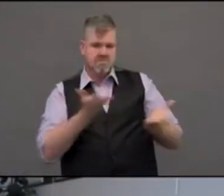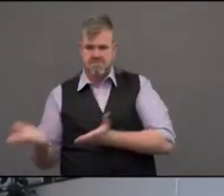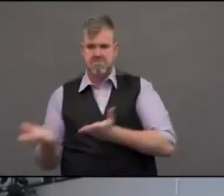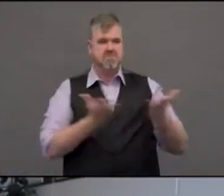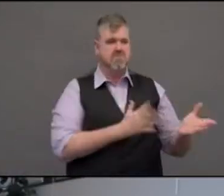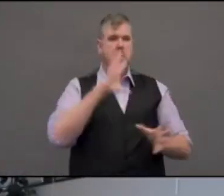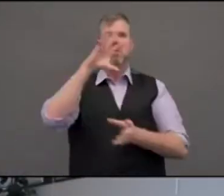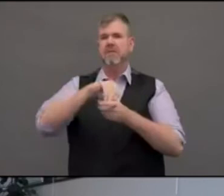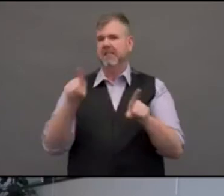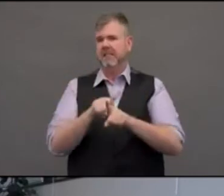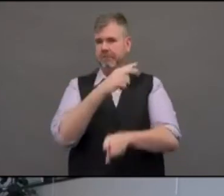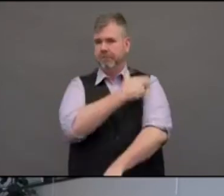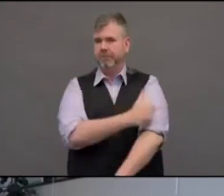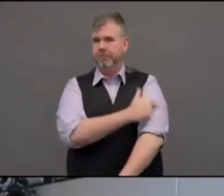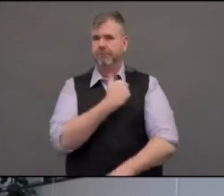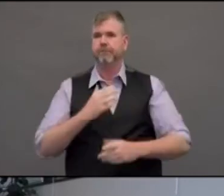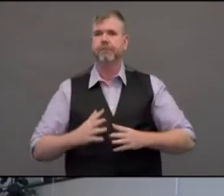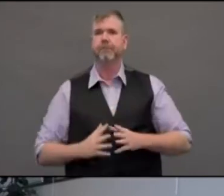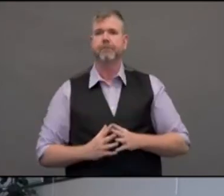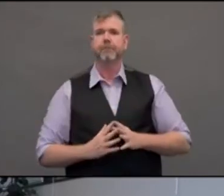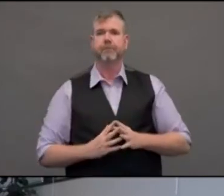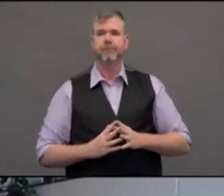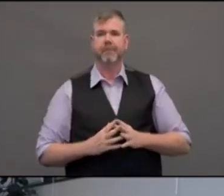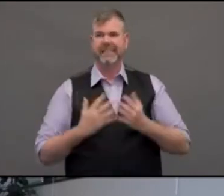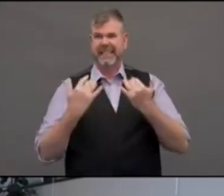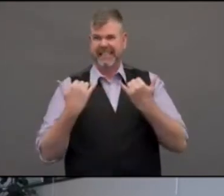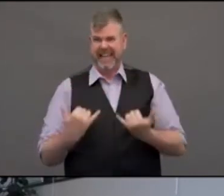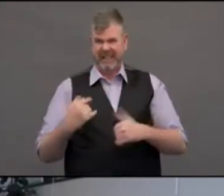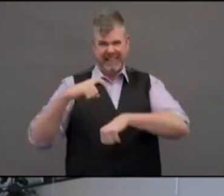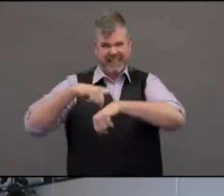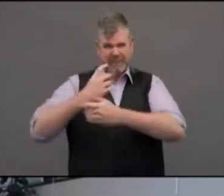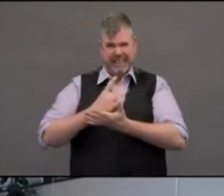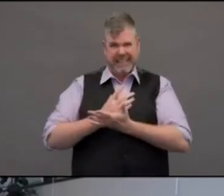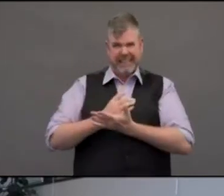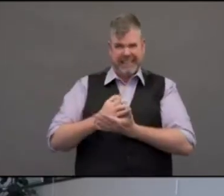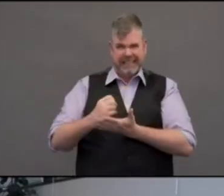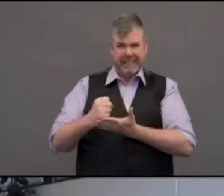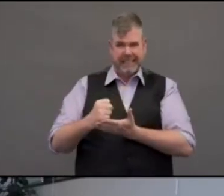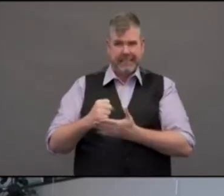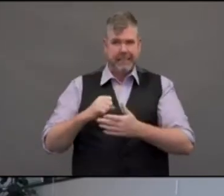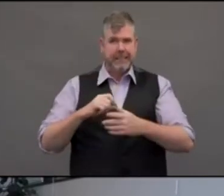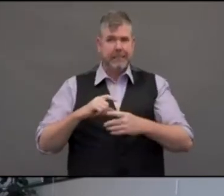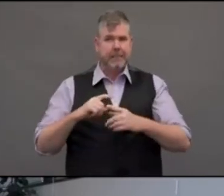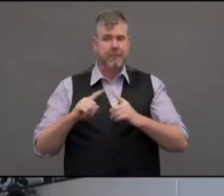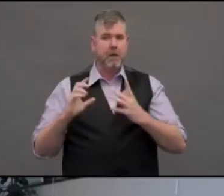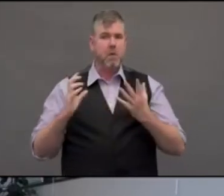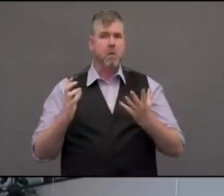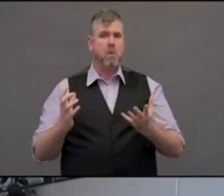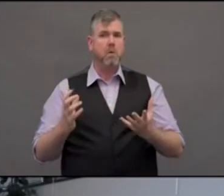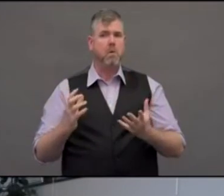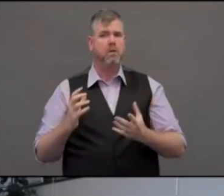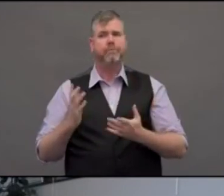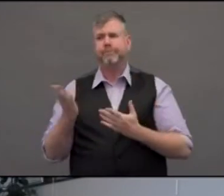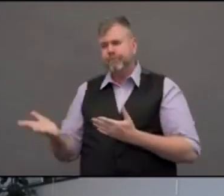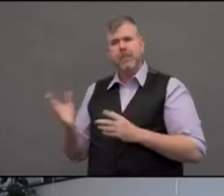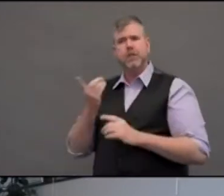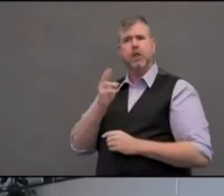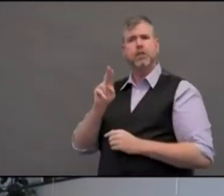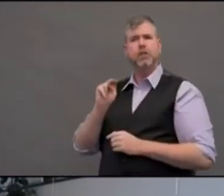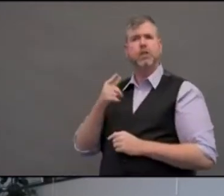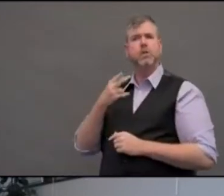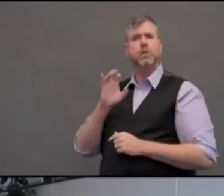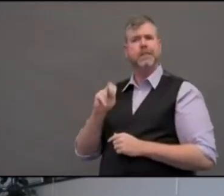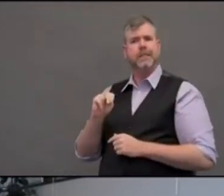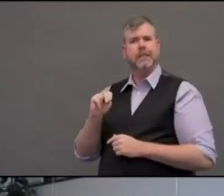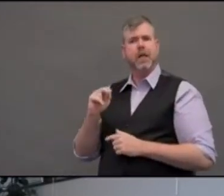So lightning round here, Dr. Nguyen, we are not out of the woods yet with COVID-19. What's your message to everyone as a doctor? What's your message to everyone watching